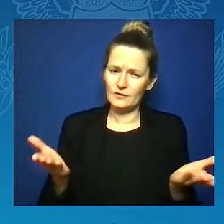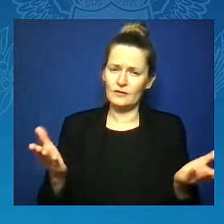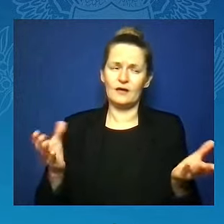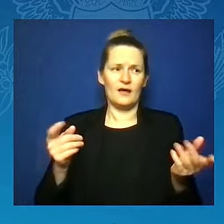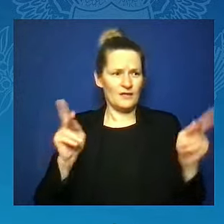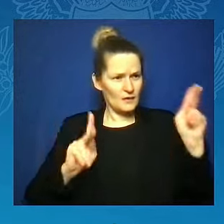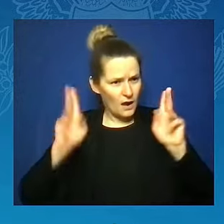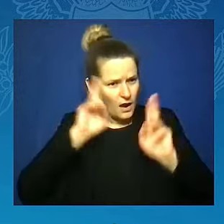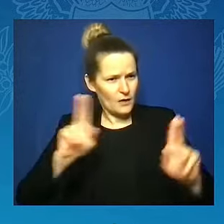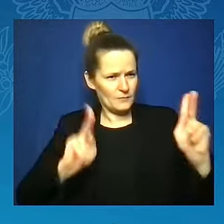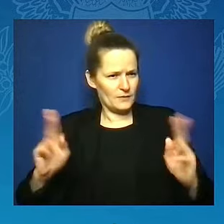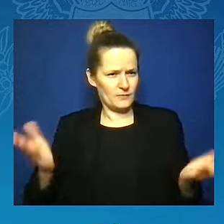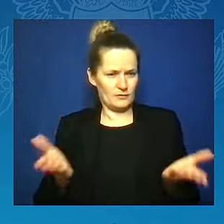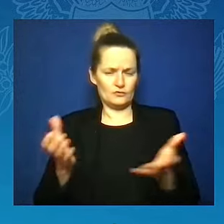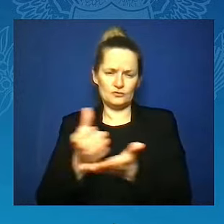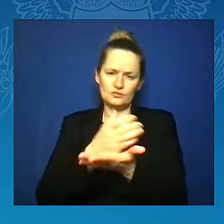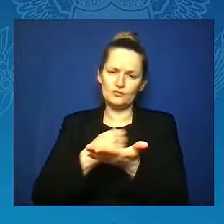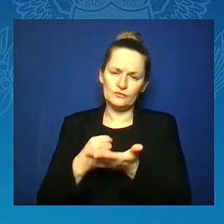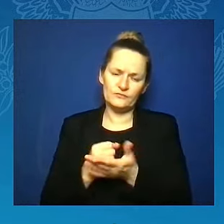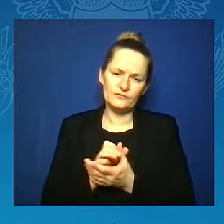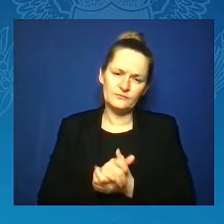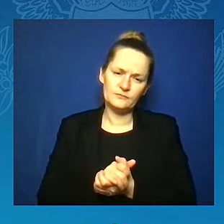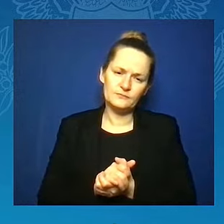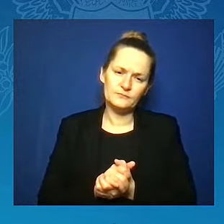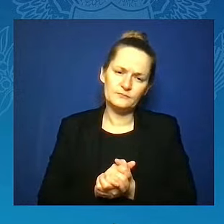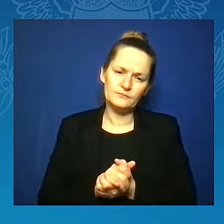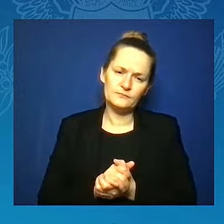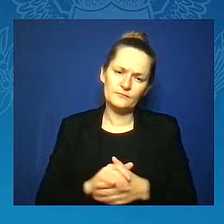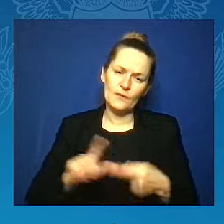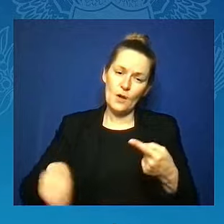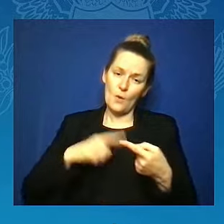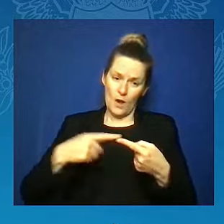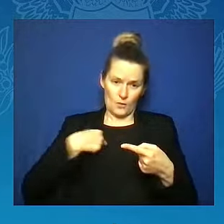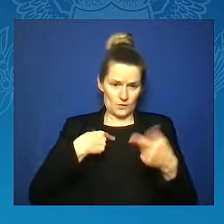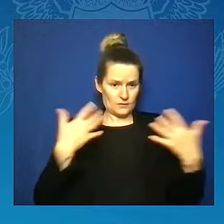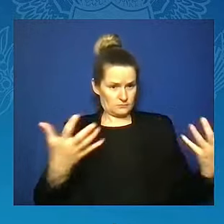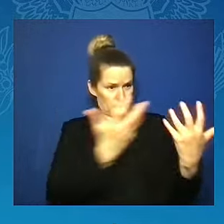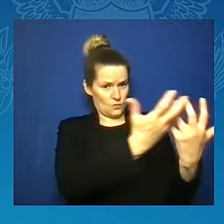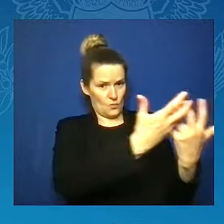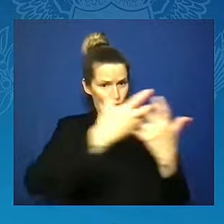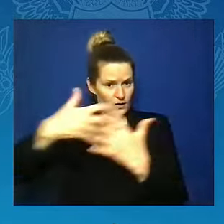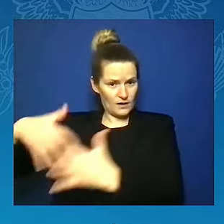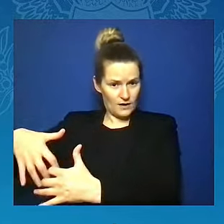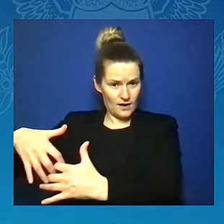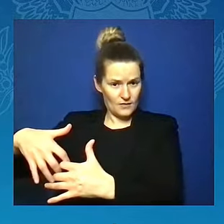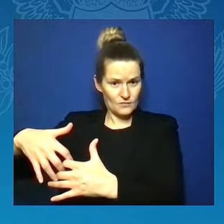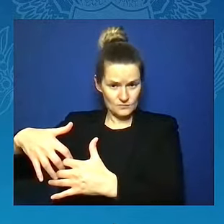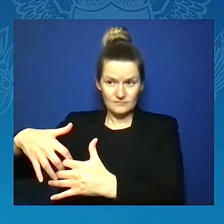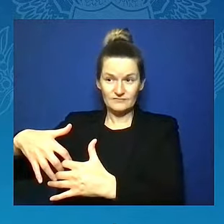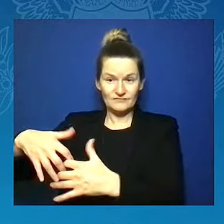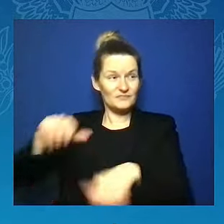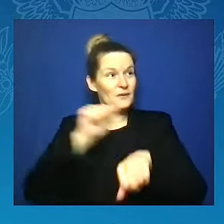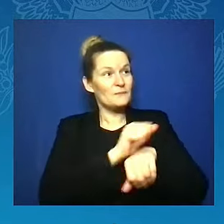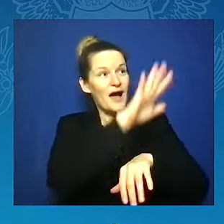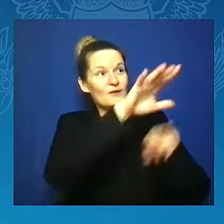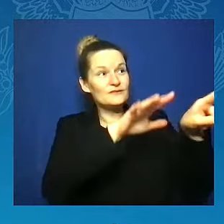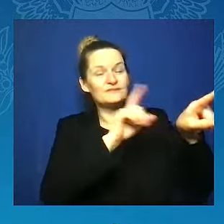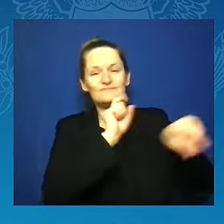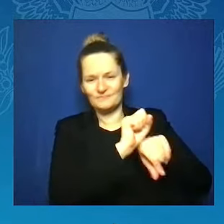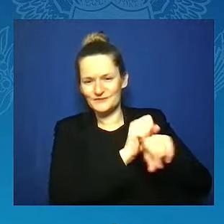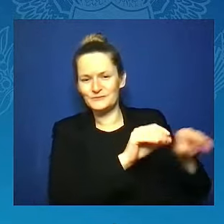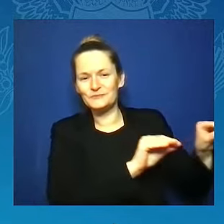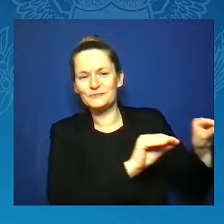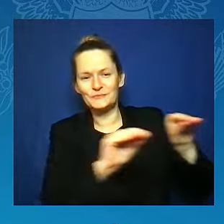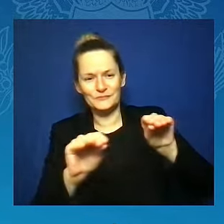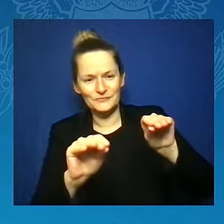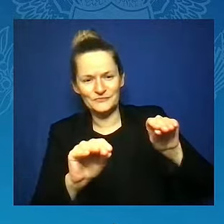mountains move. When we mobilize, nations change. And when we